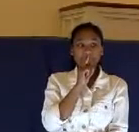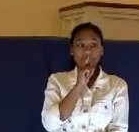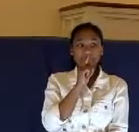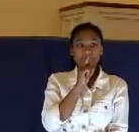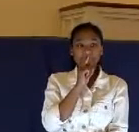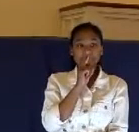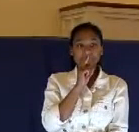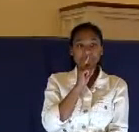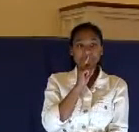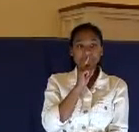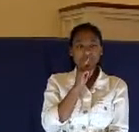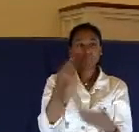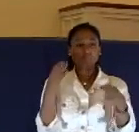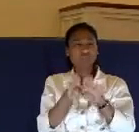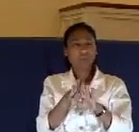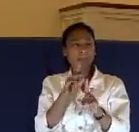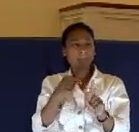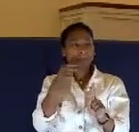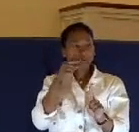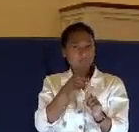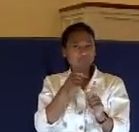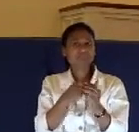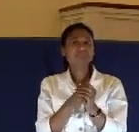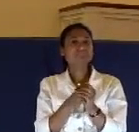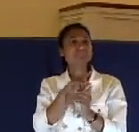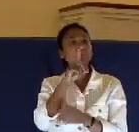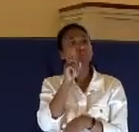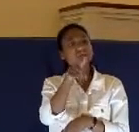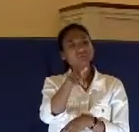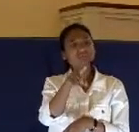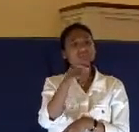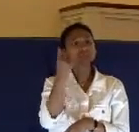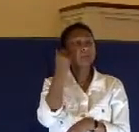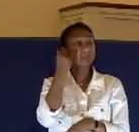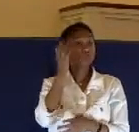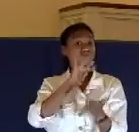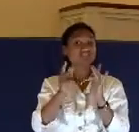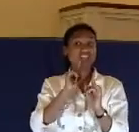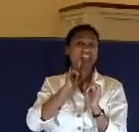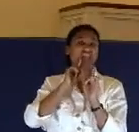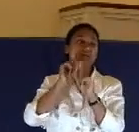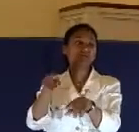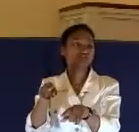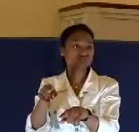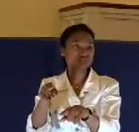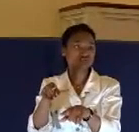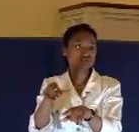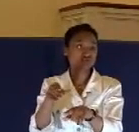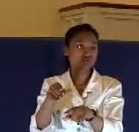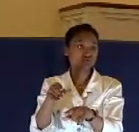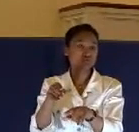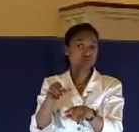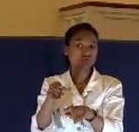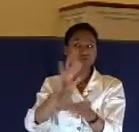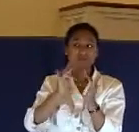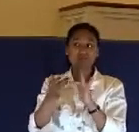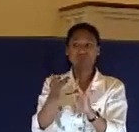And so in closing, let me just ask you a question. What if he had answered back? What if he had retaliated?